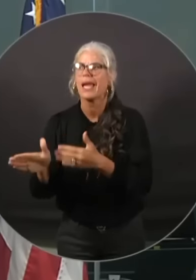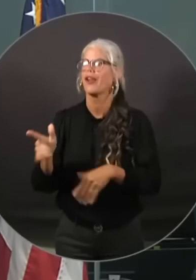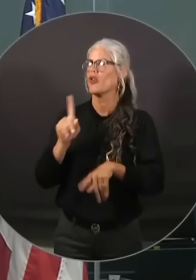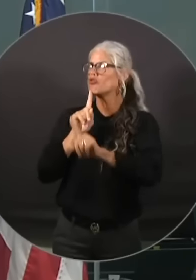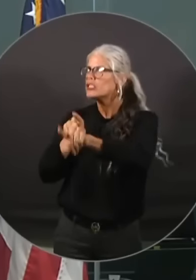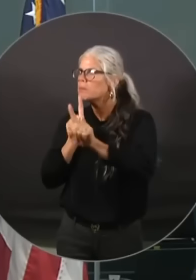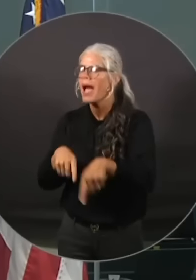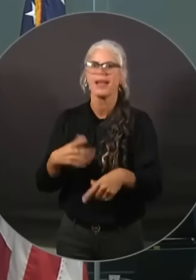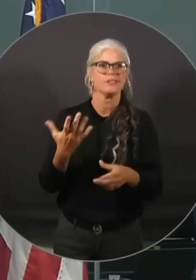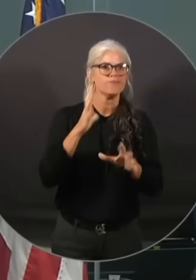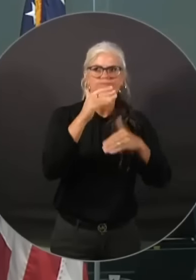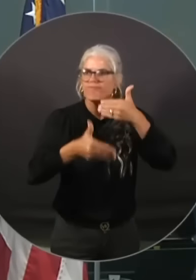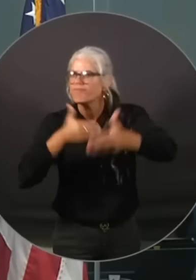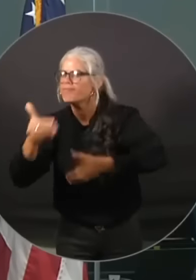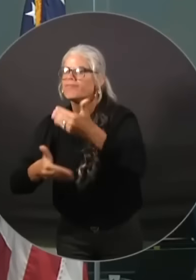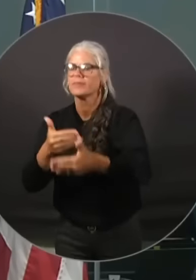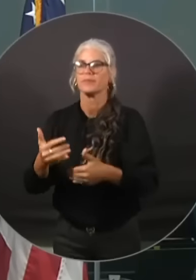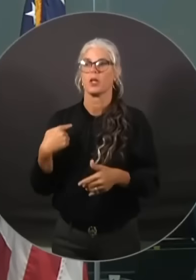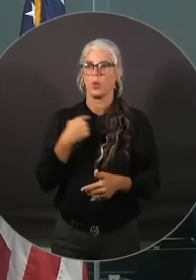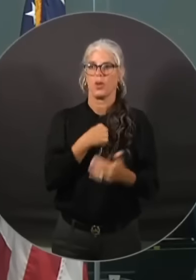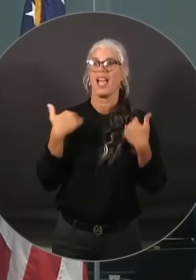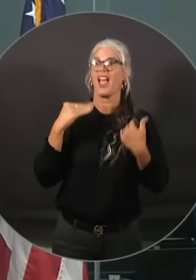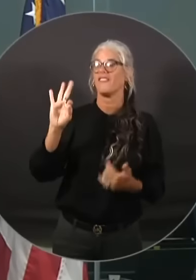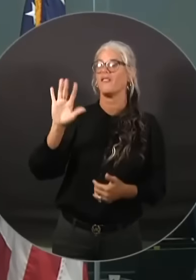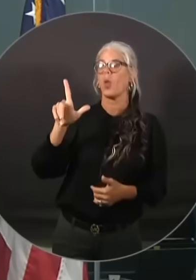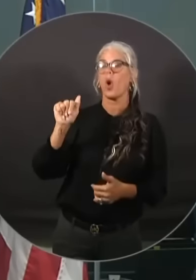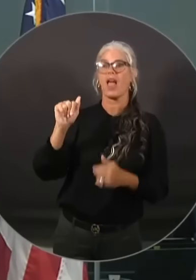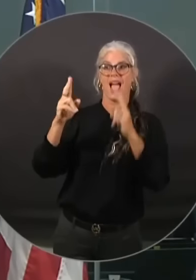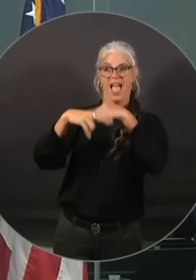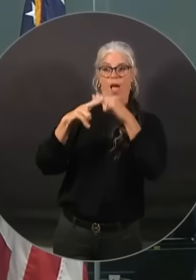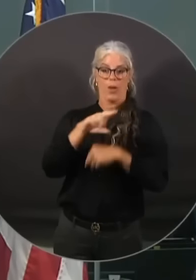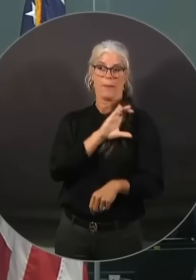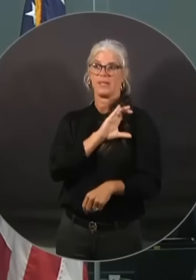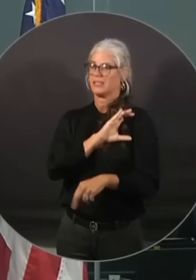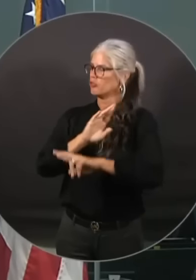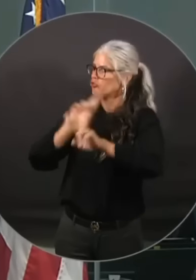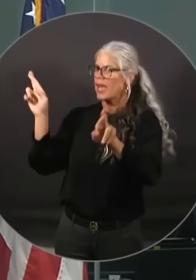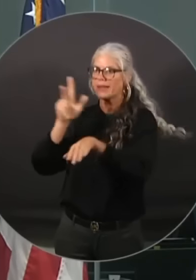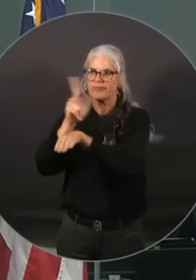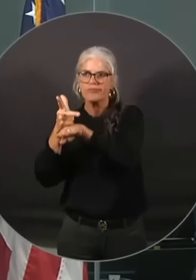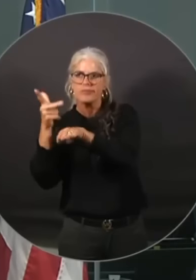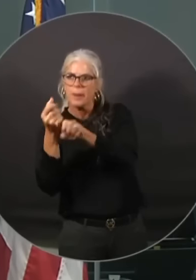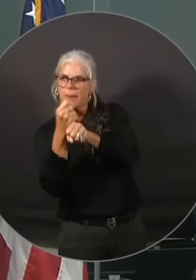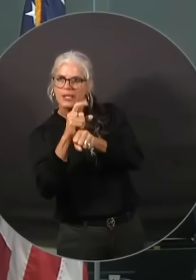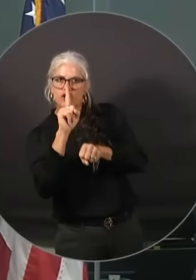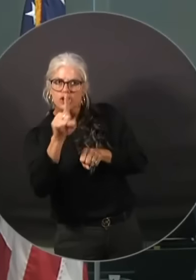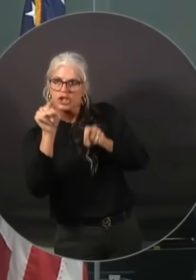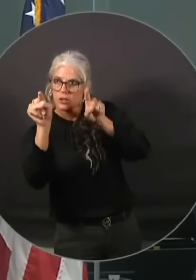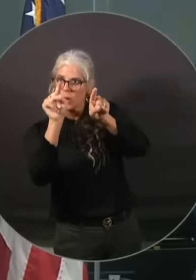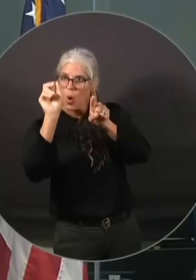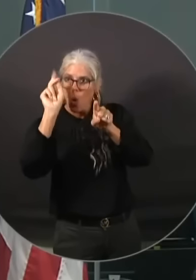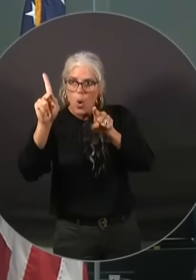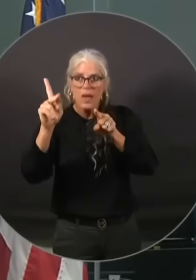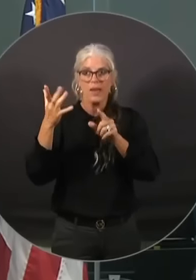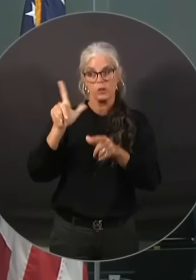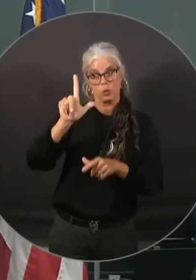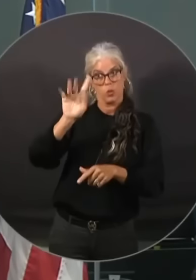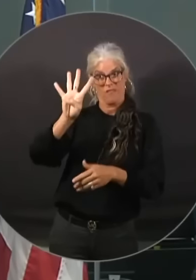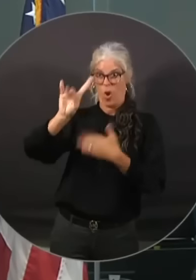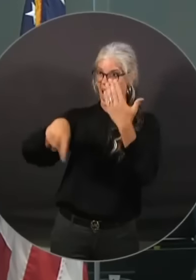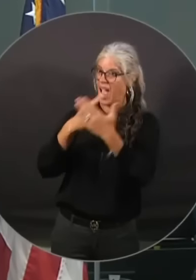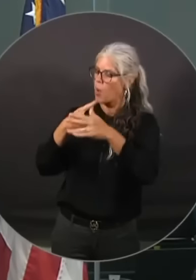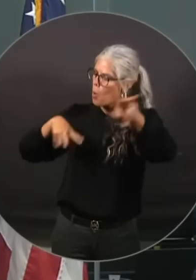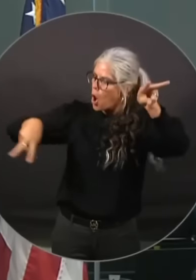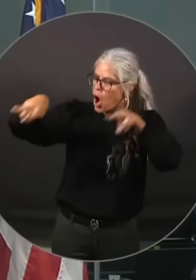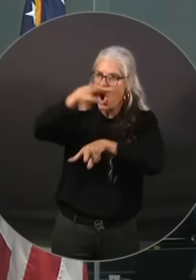We have our Florida Highway Patrol that are ready to enter their Alpha Bravo shifts. That's 24 hour round the clock